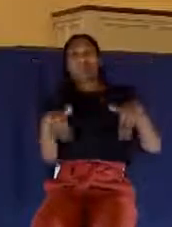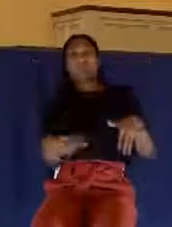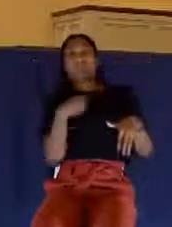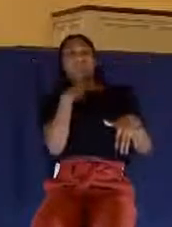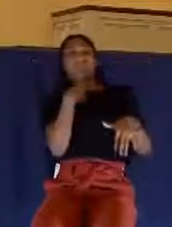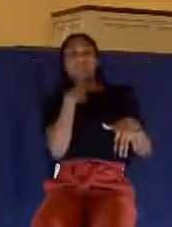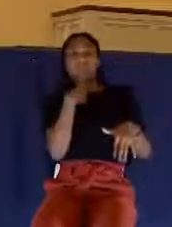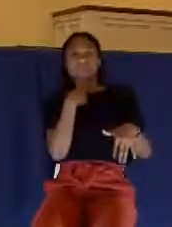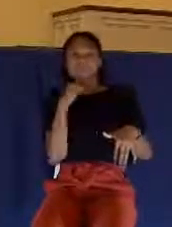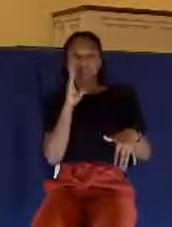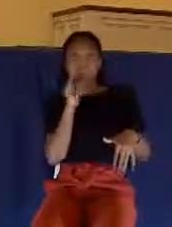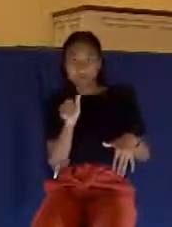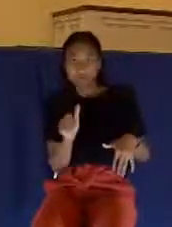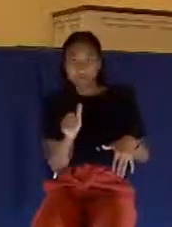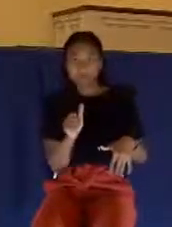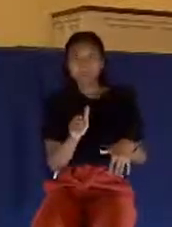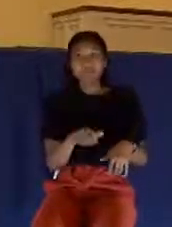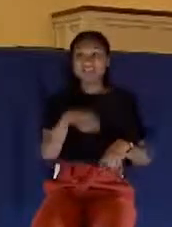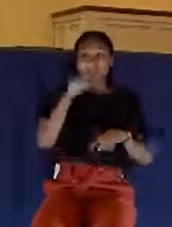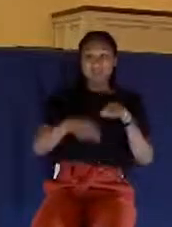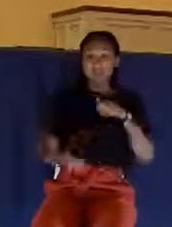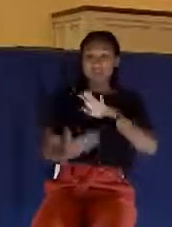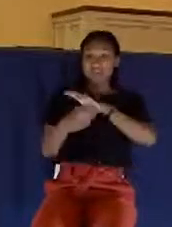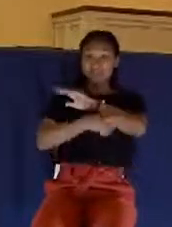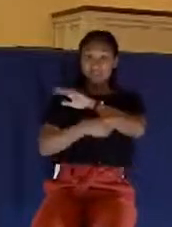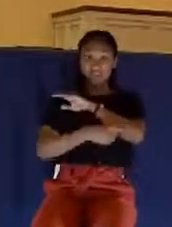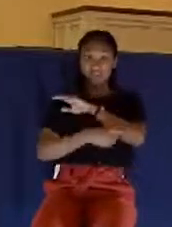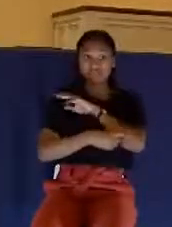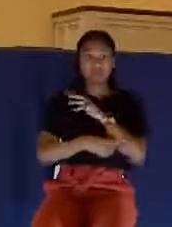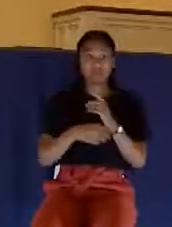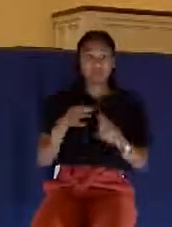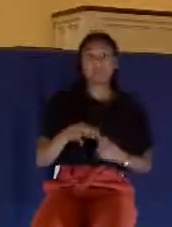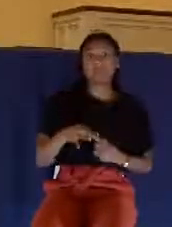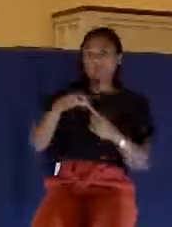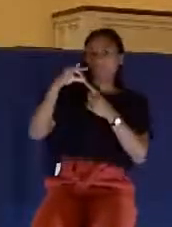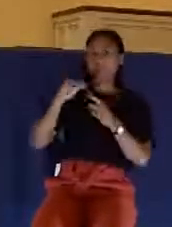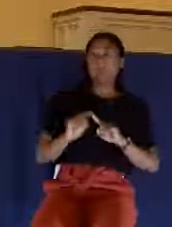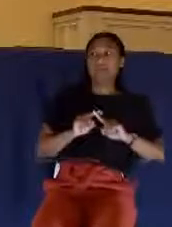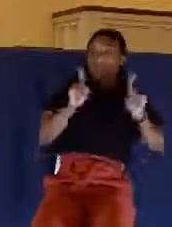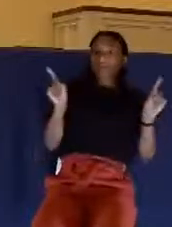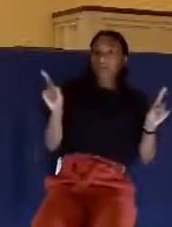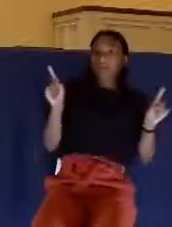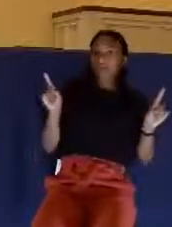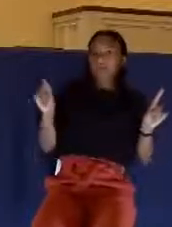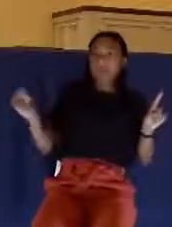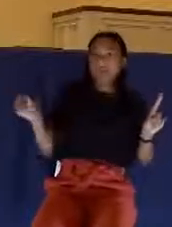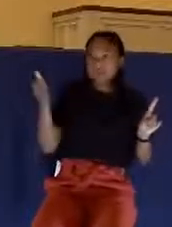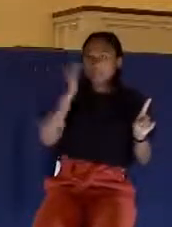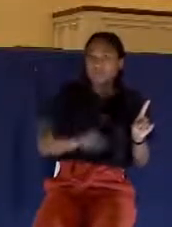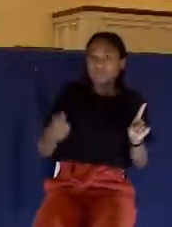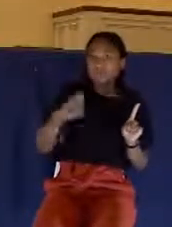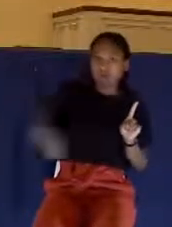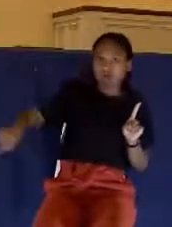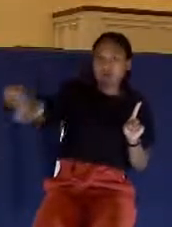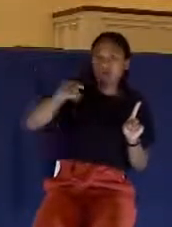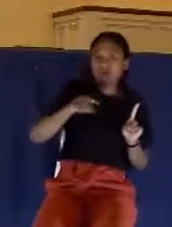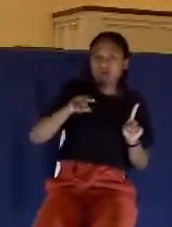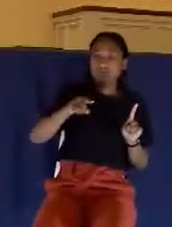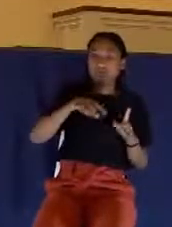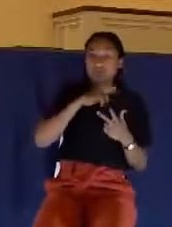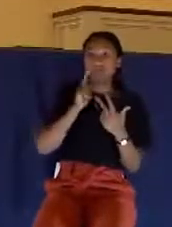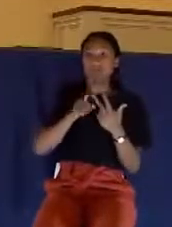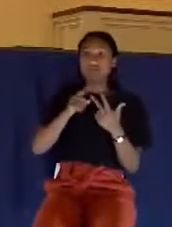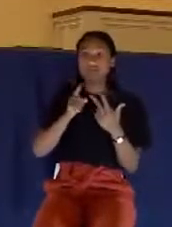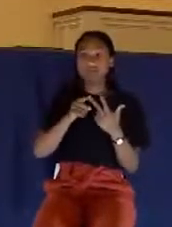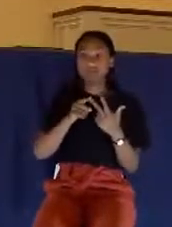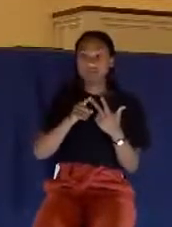get tempted in a way that no one else has been tempted. And it's conquerable. You can say no. You have a choice.